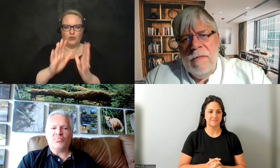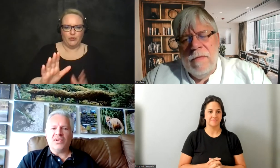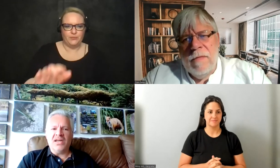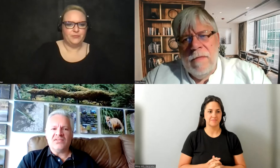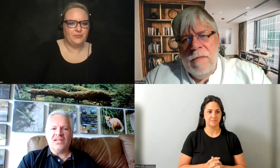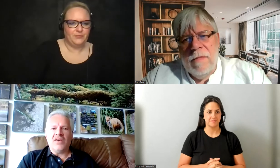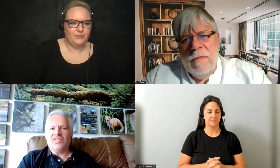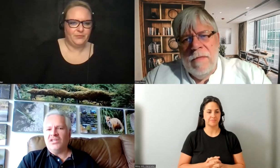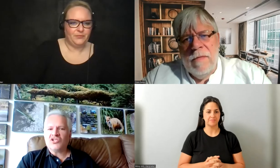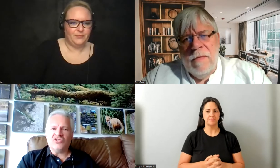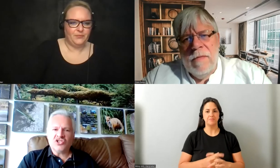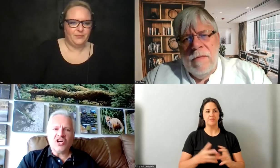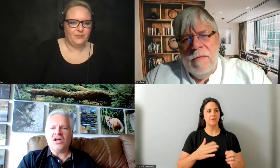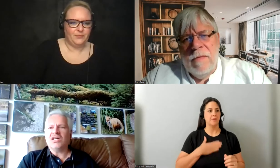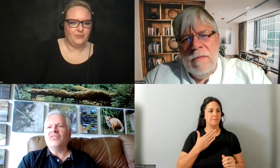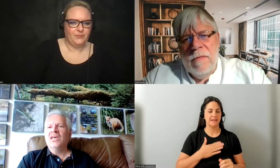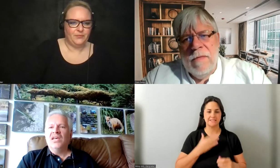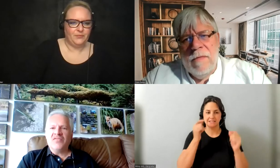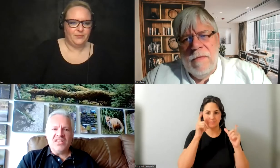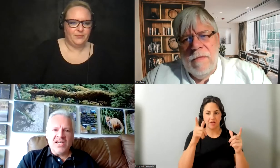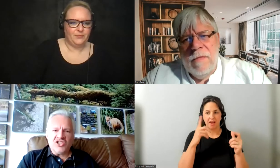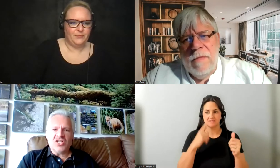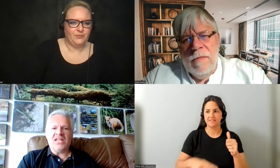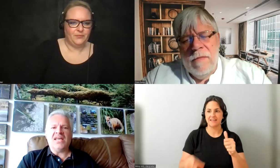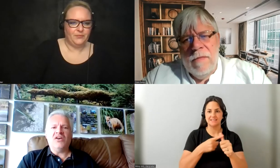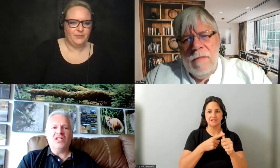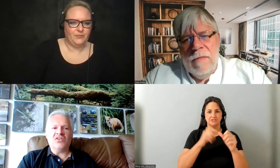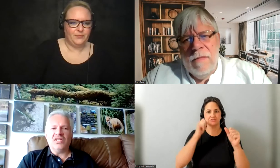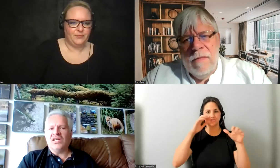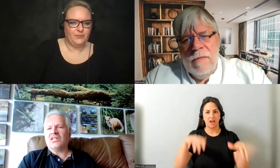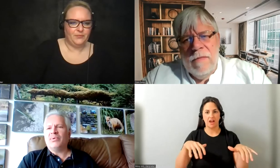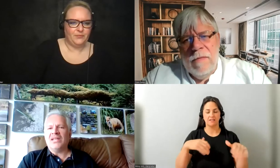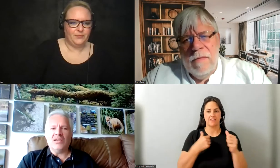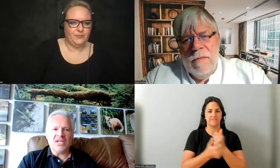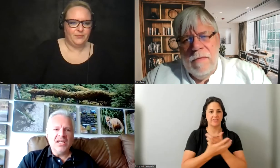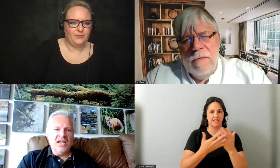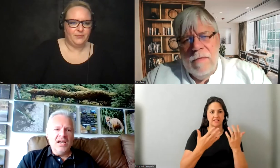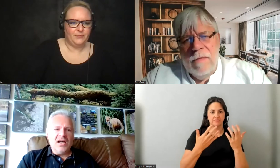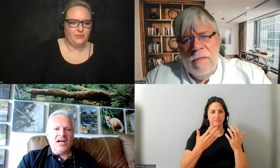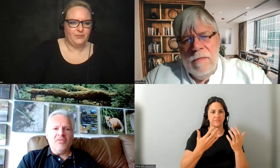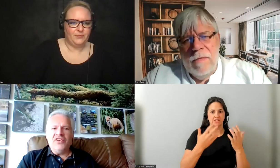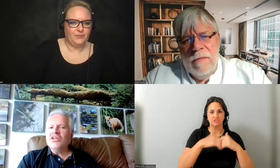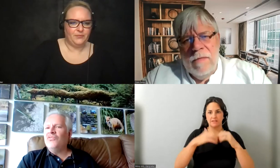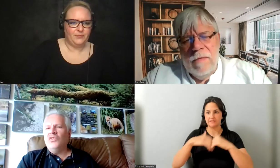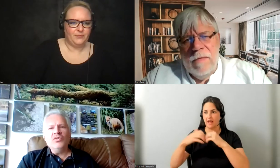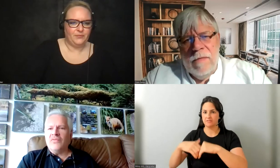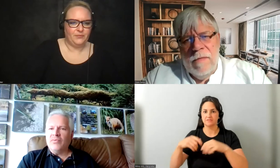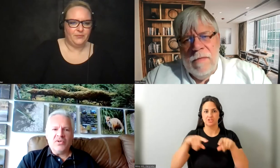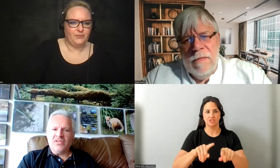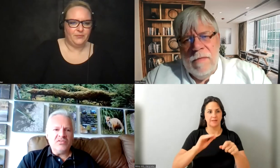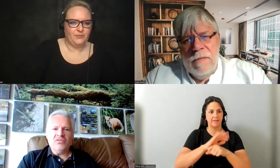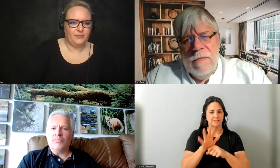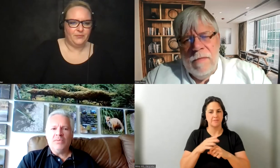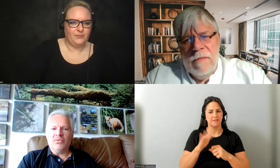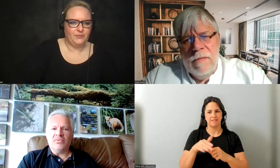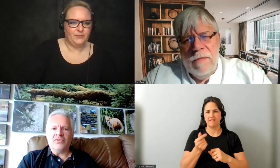pleasantly surprised that after the initial shock of everything kind of shutting down in the early days of the pandemic uh very few of